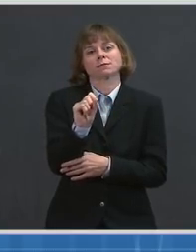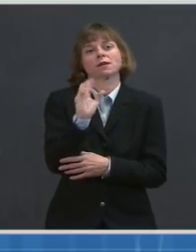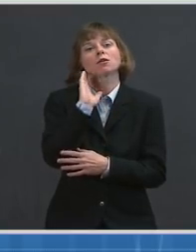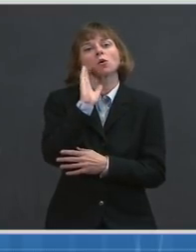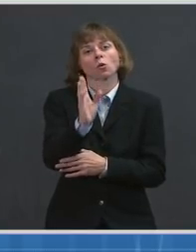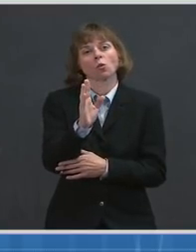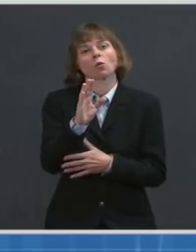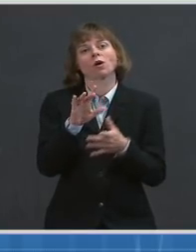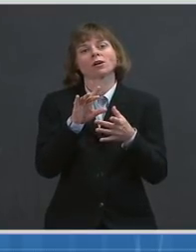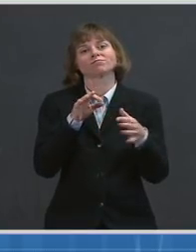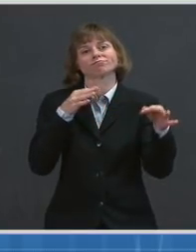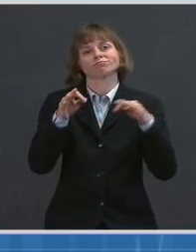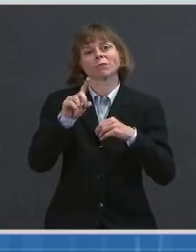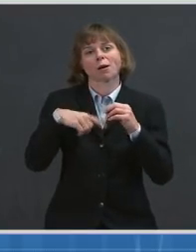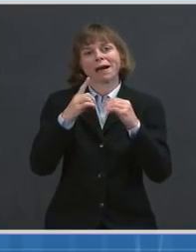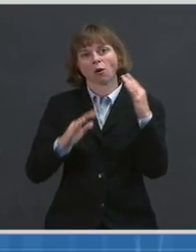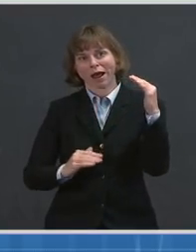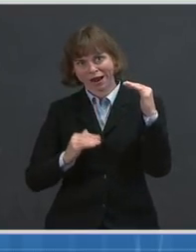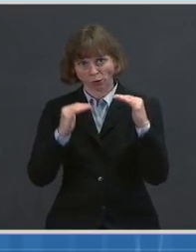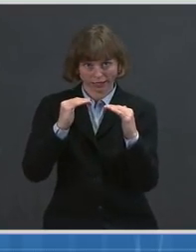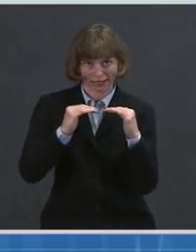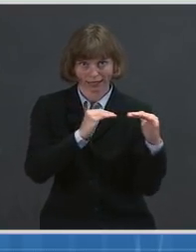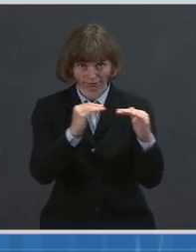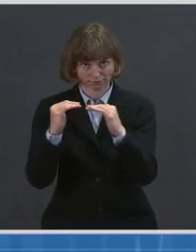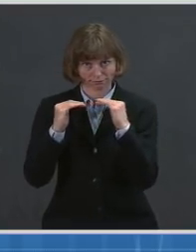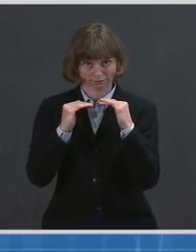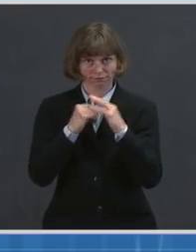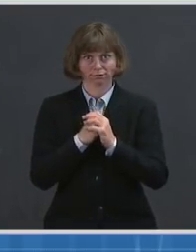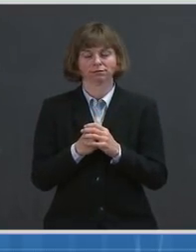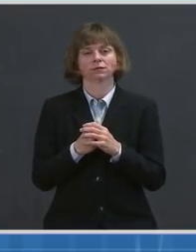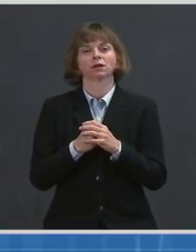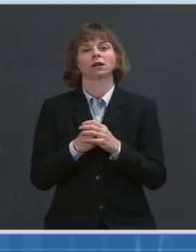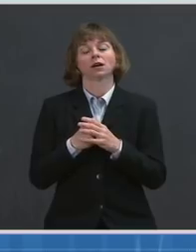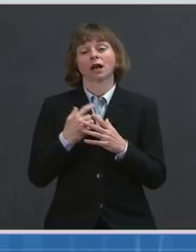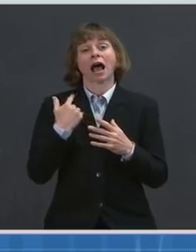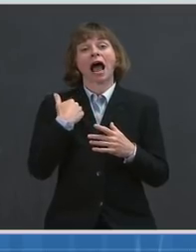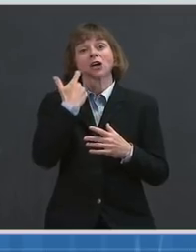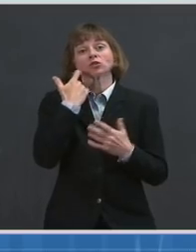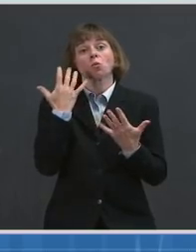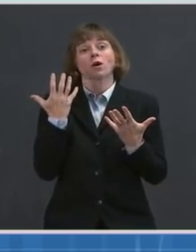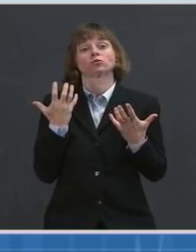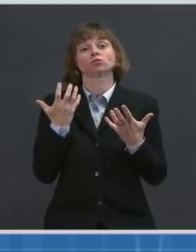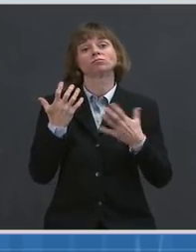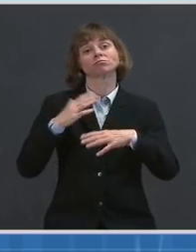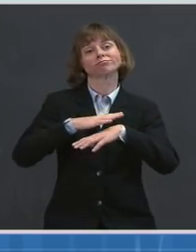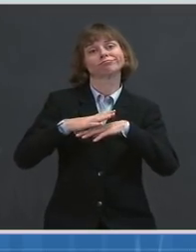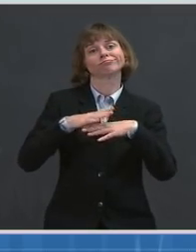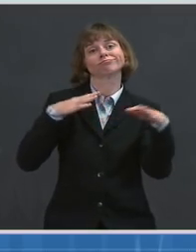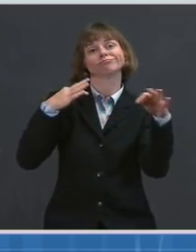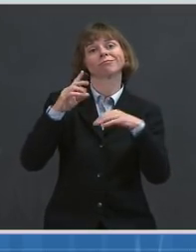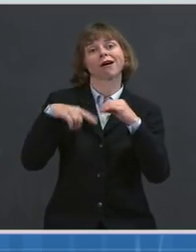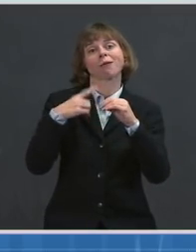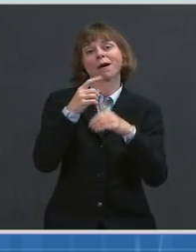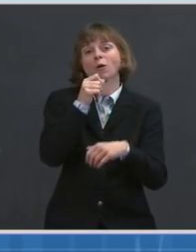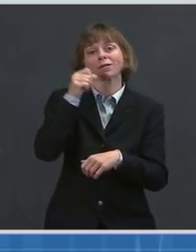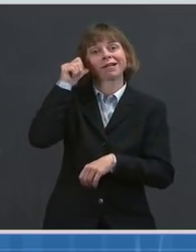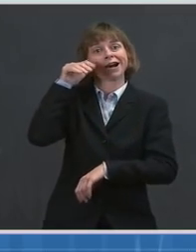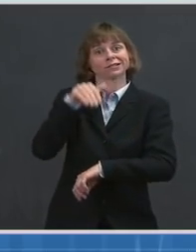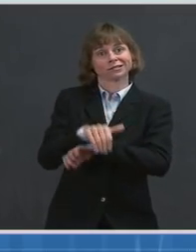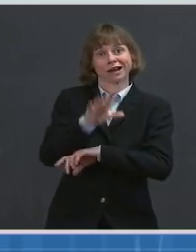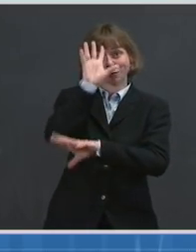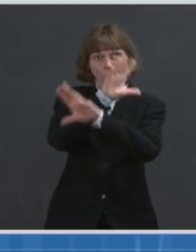start by giving an overview of the President's address to the nation. Last night, President Biden announced that all